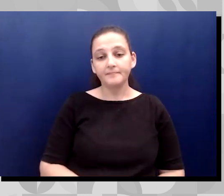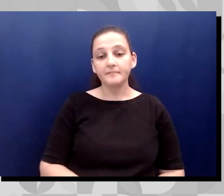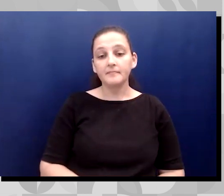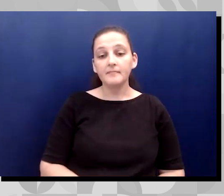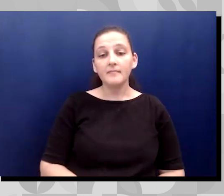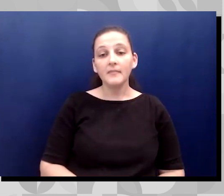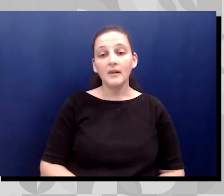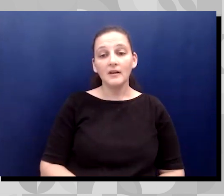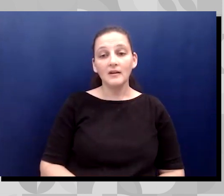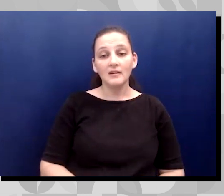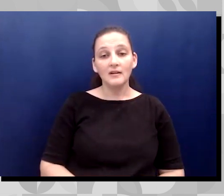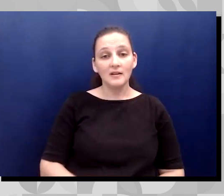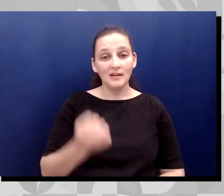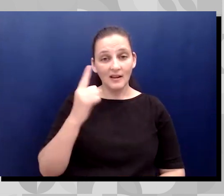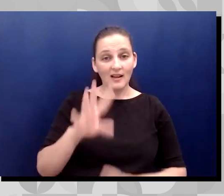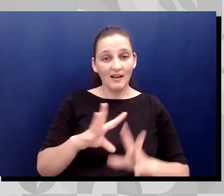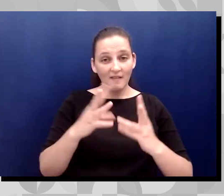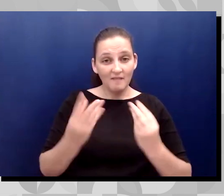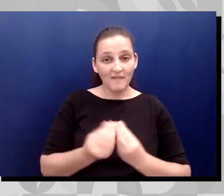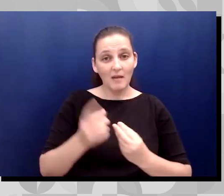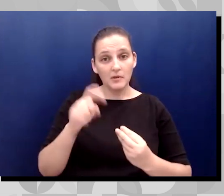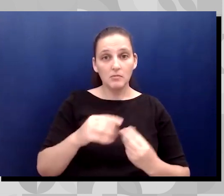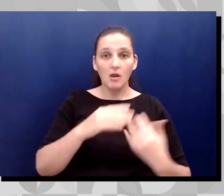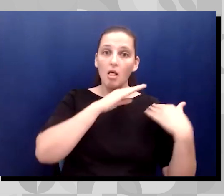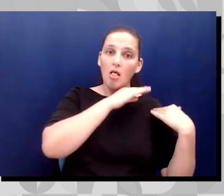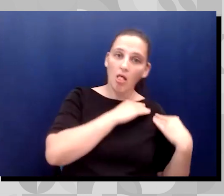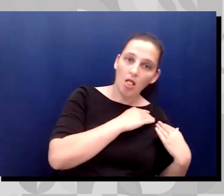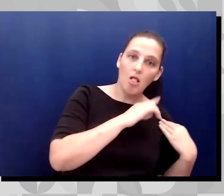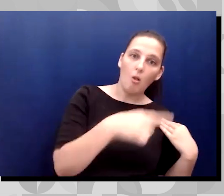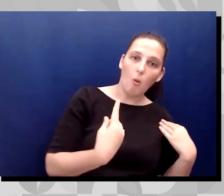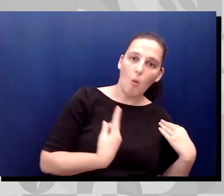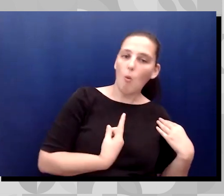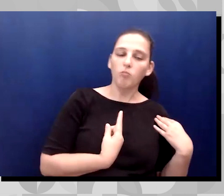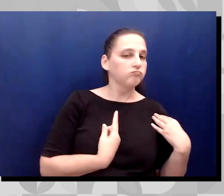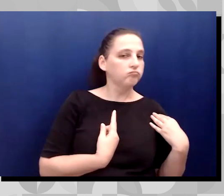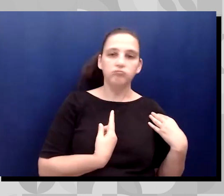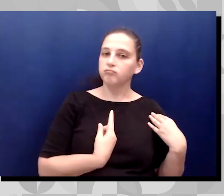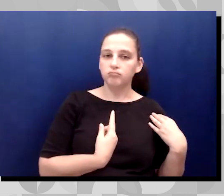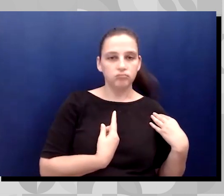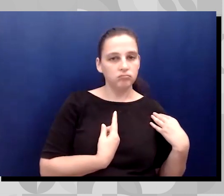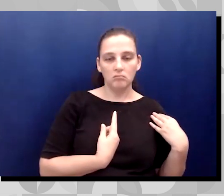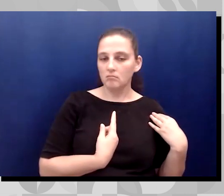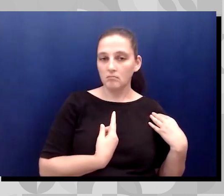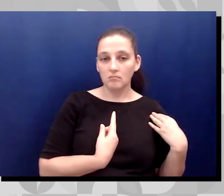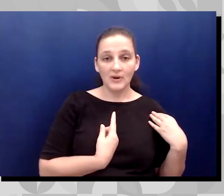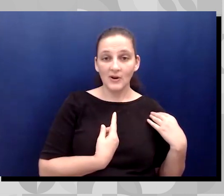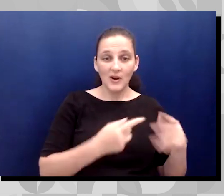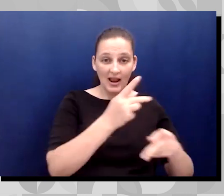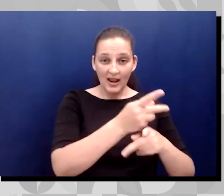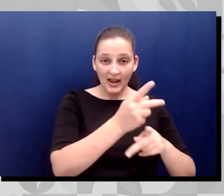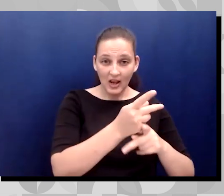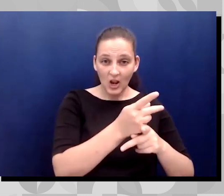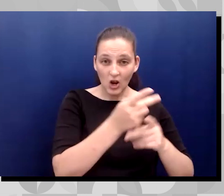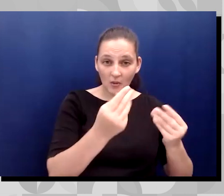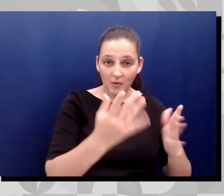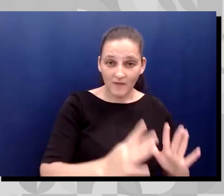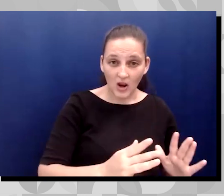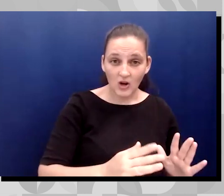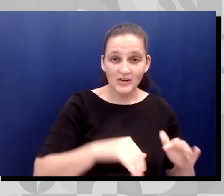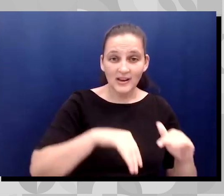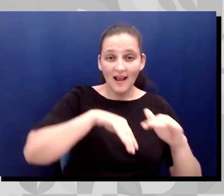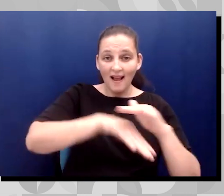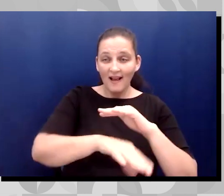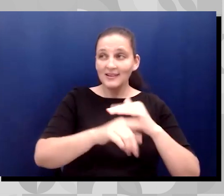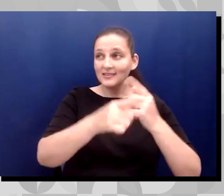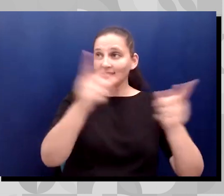shoulder caregiving responsibilities alone. In fact, when caregivers access available support services, they give